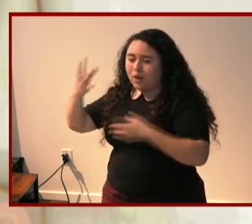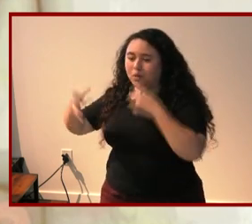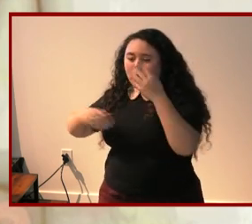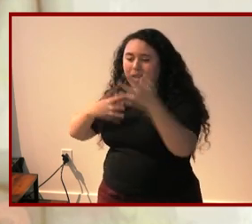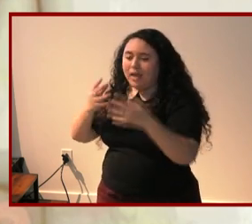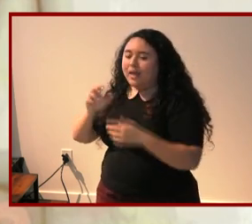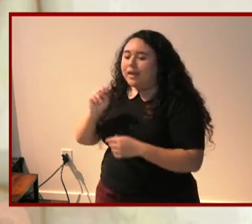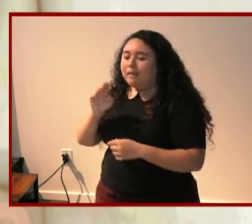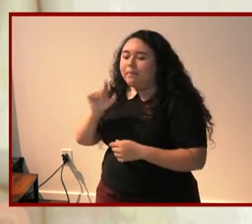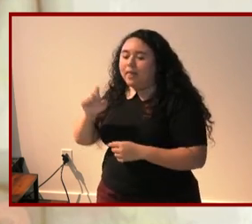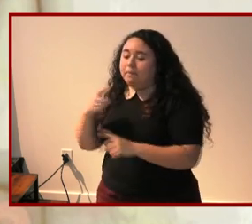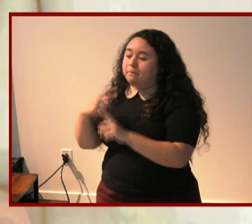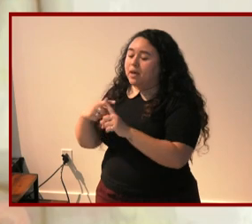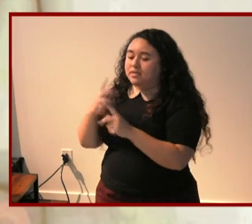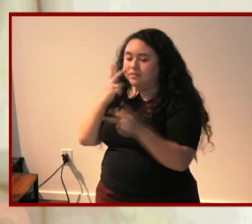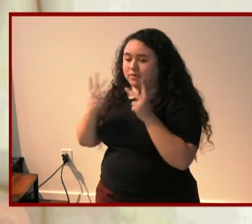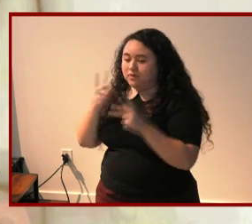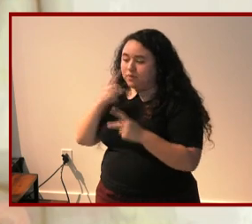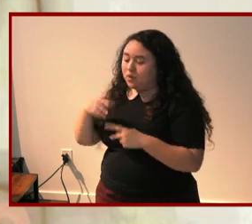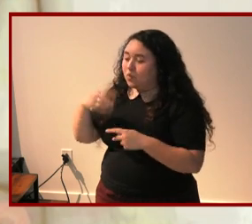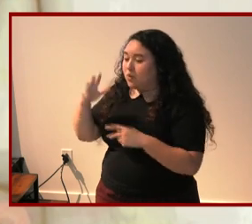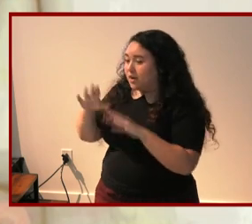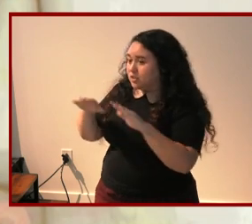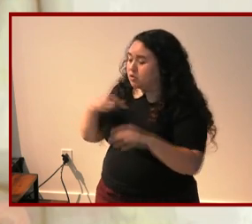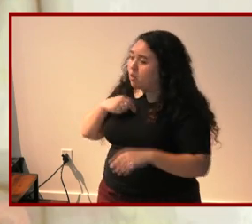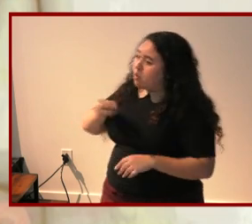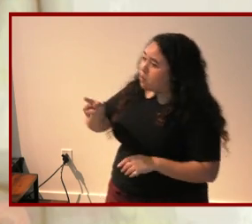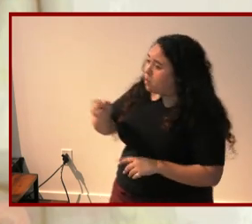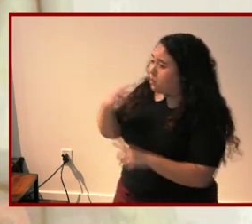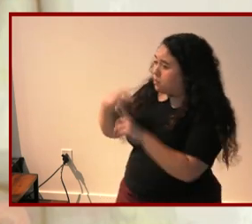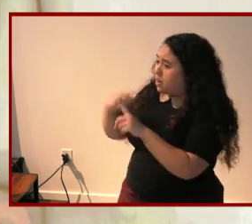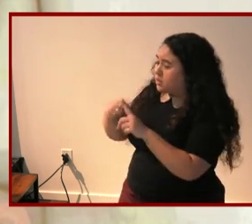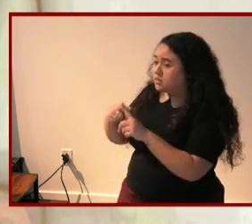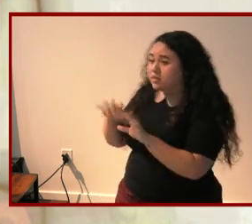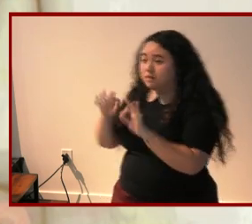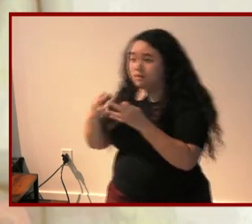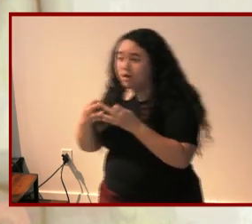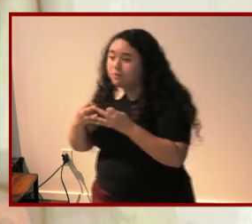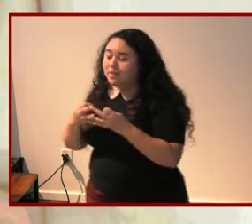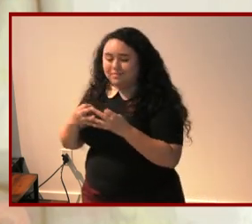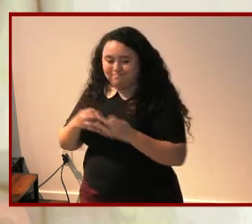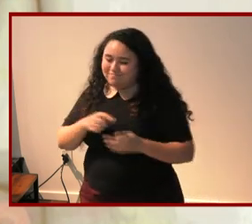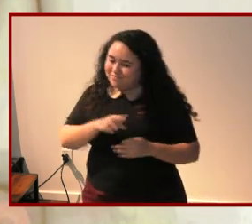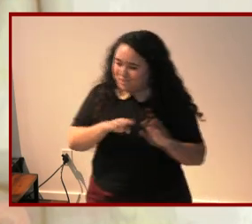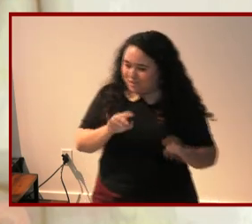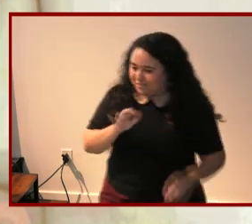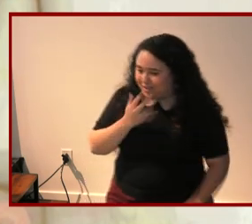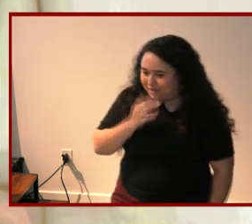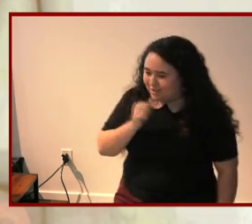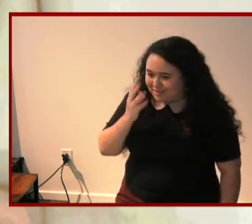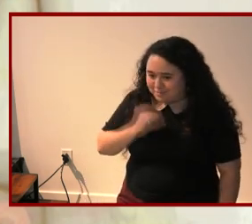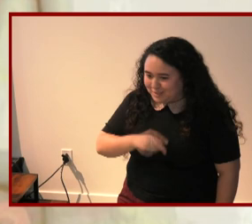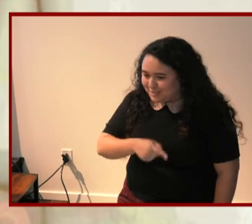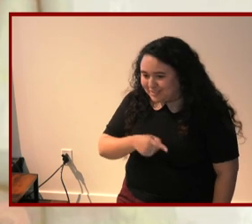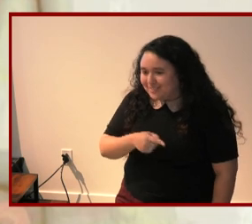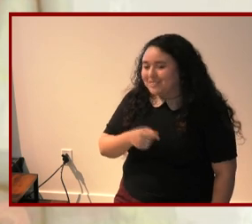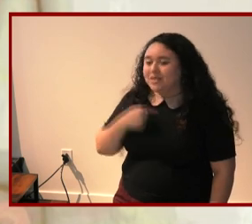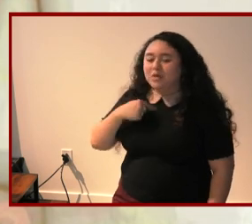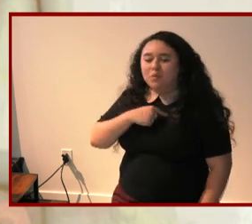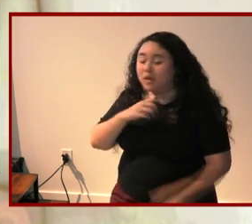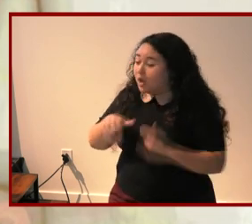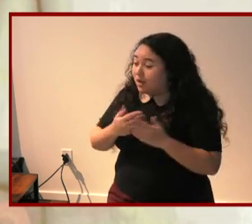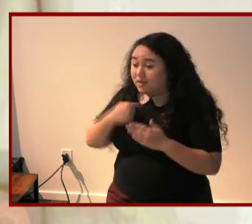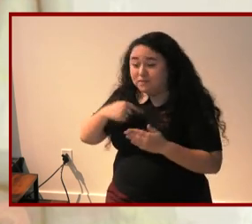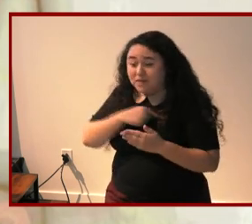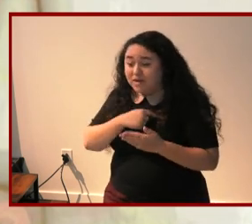kind of positive visibility for white children and their families that may be well withheld from children of color we all of